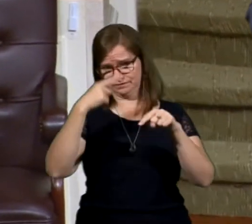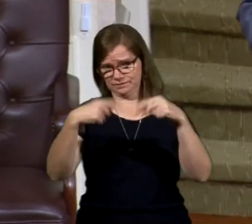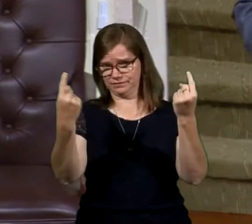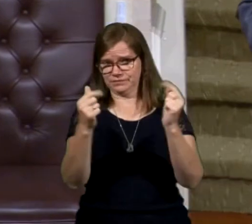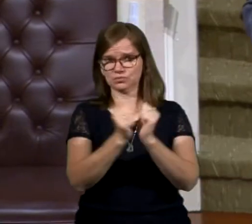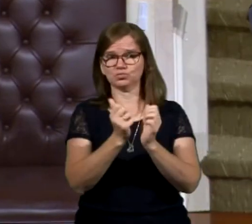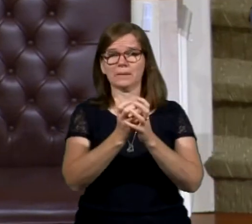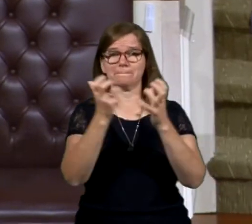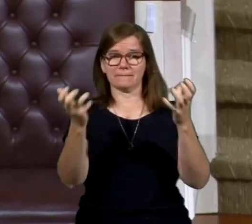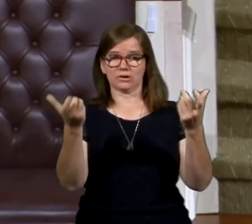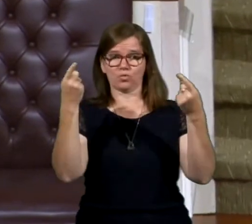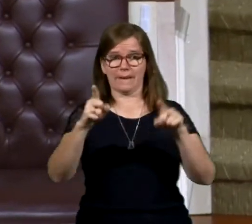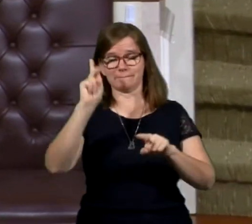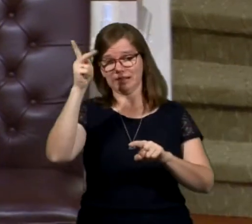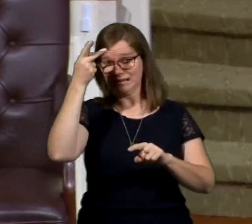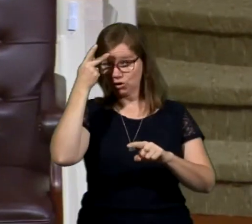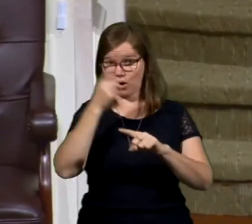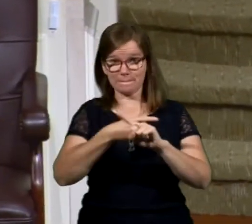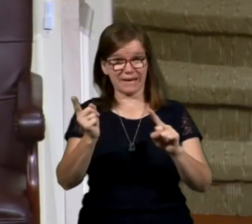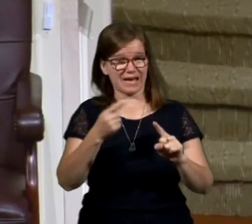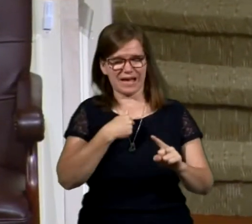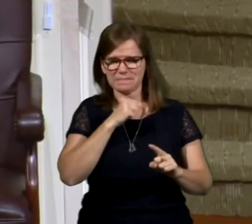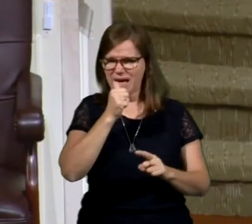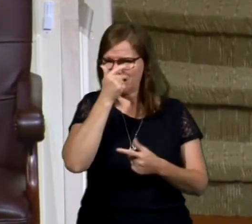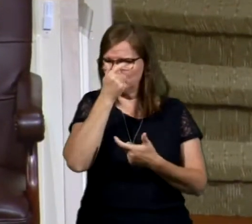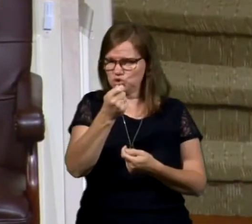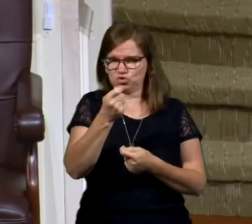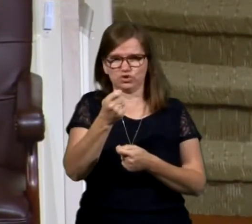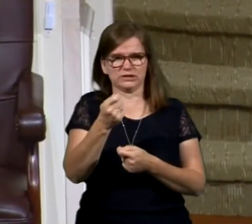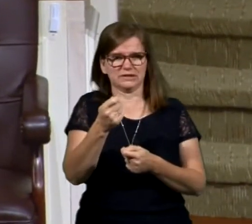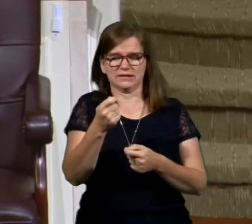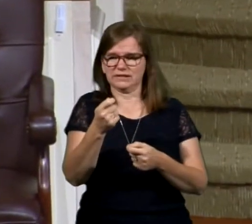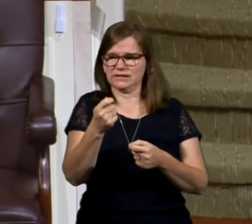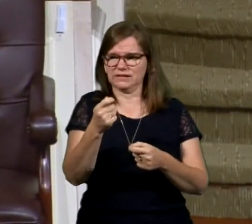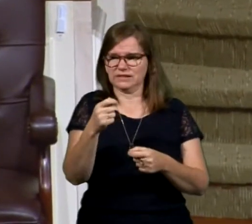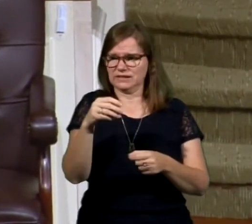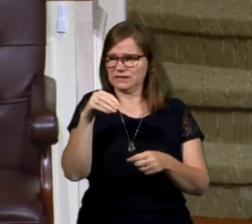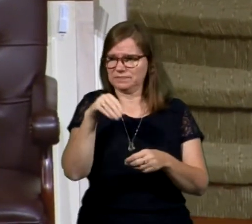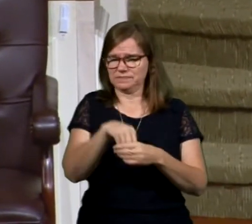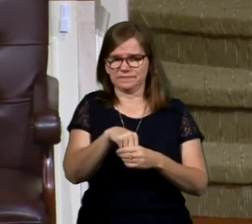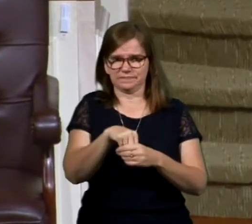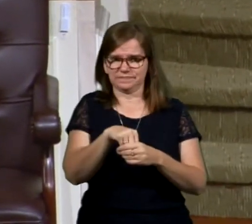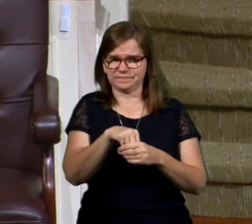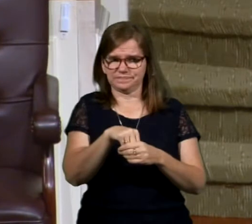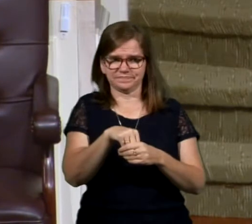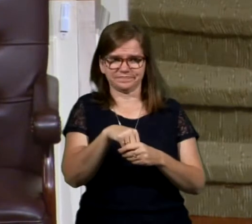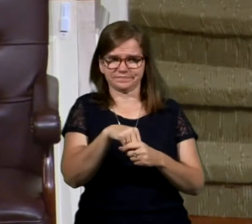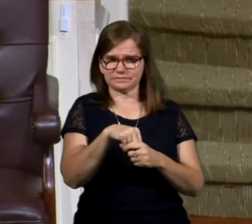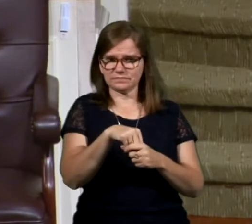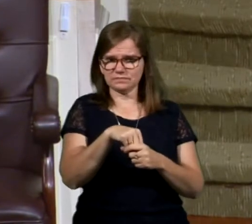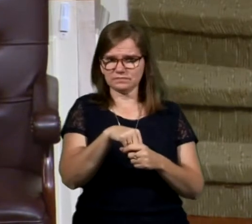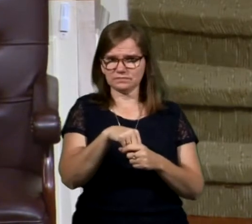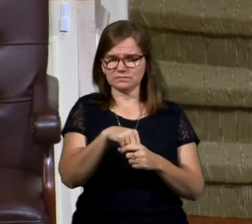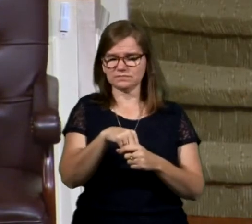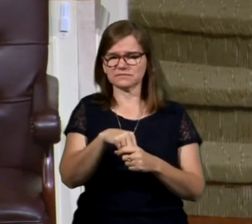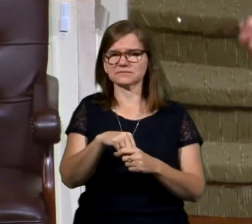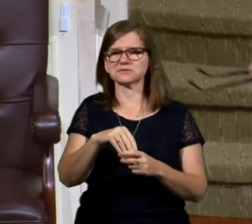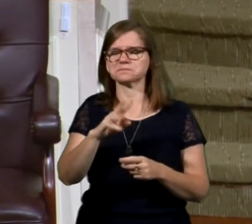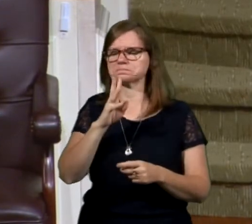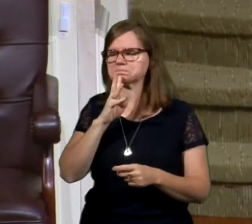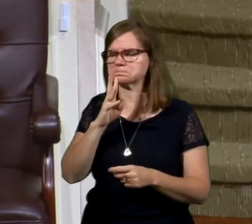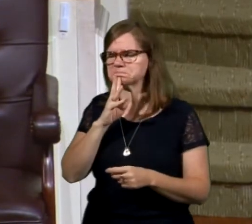much of what happens to the political, but I'm telling you, I'm just not really interested in someone speaking